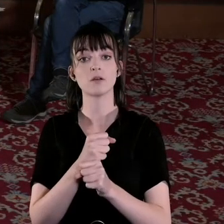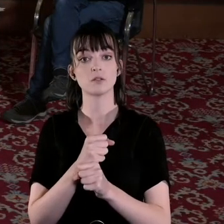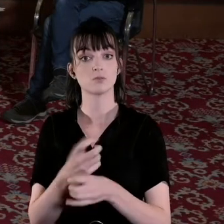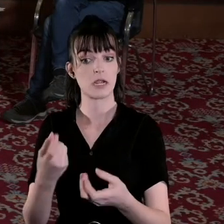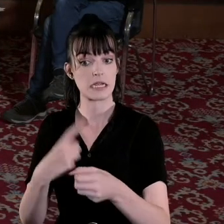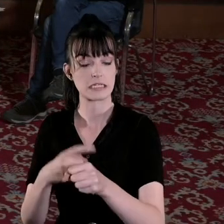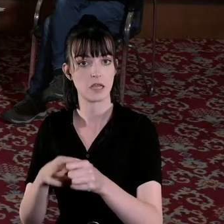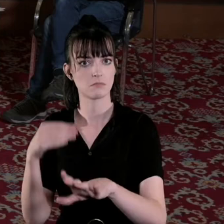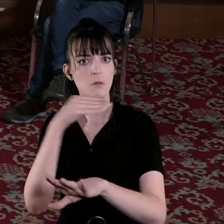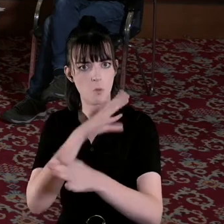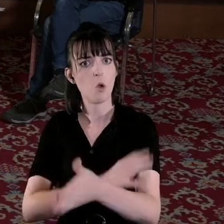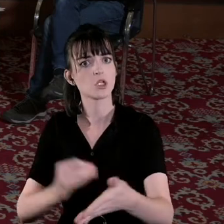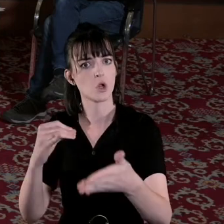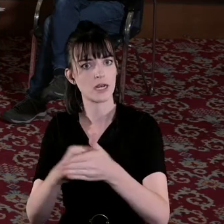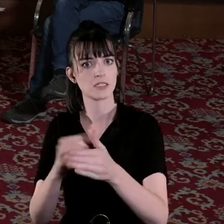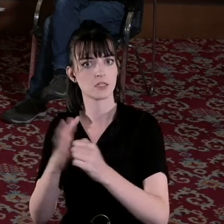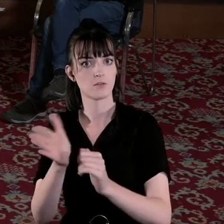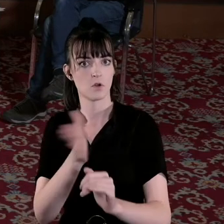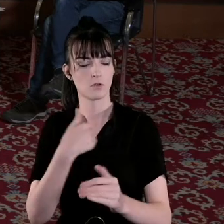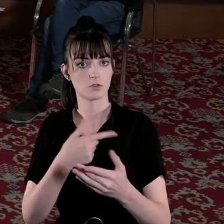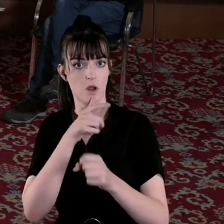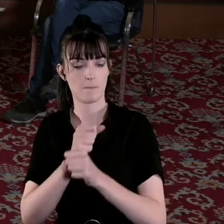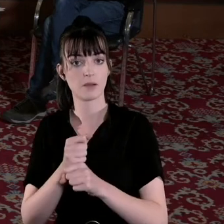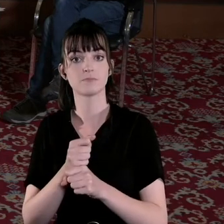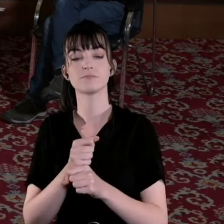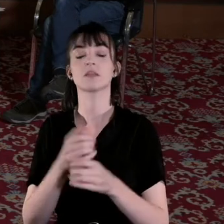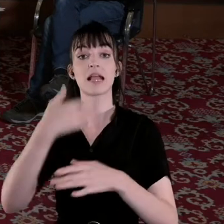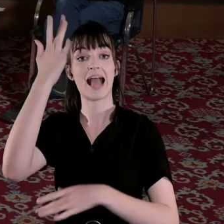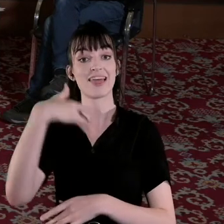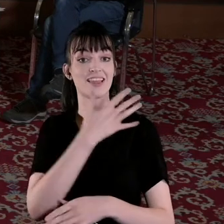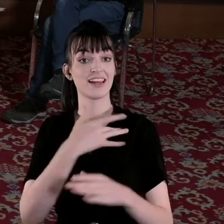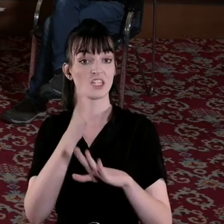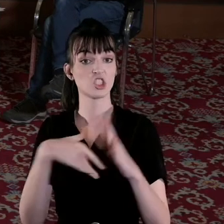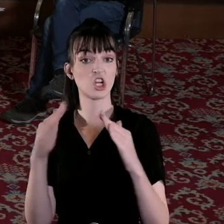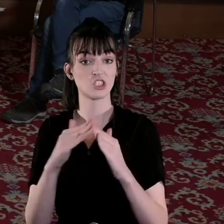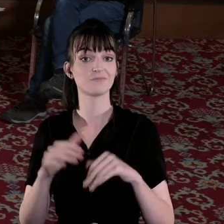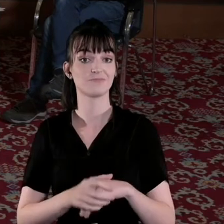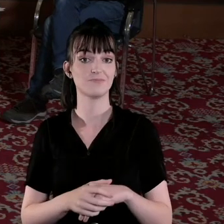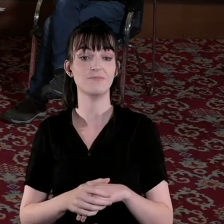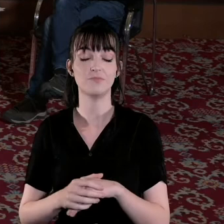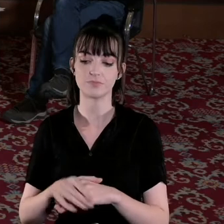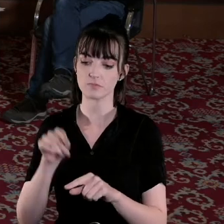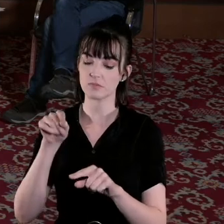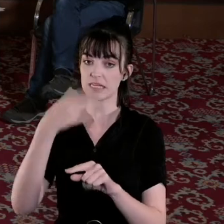absolutely central in what we're talking about or not talking about a few decades ago is of course the Catholic Church in terms of how it shapes how